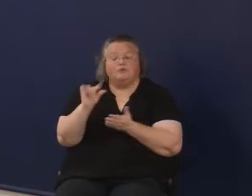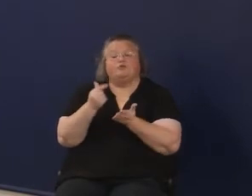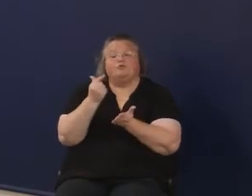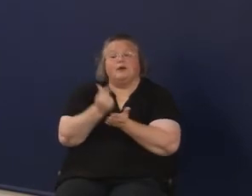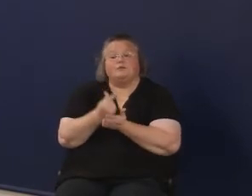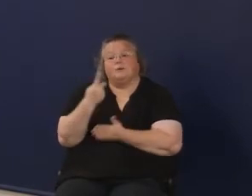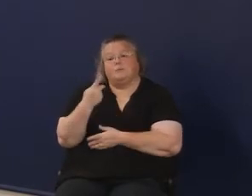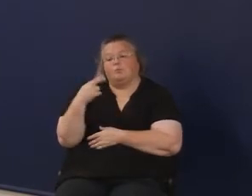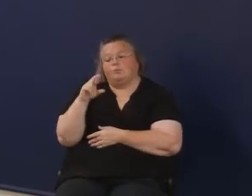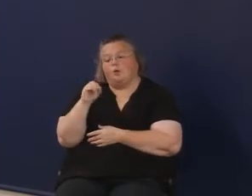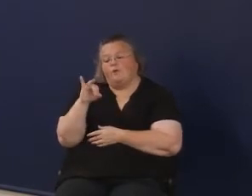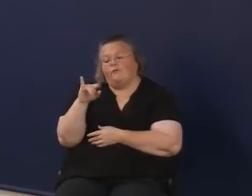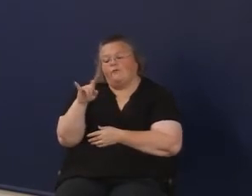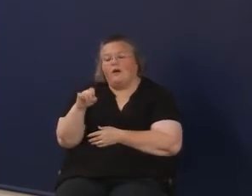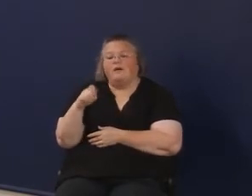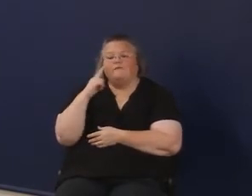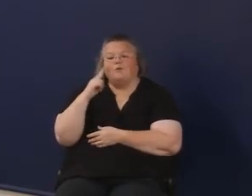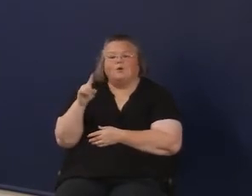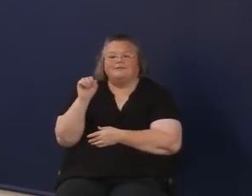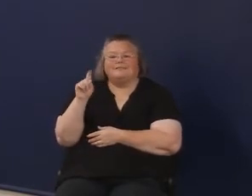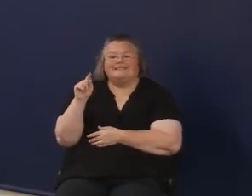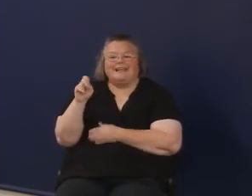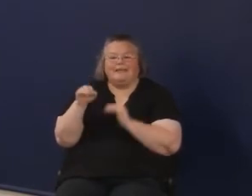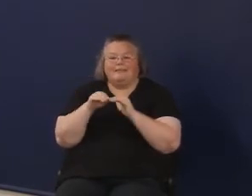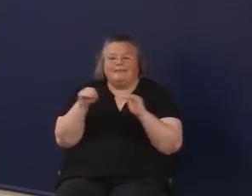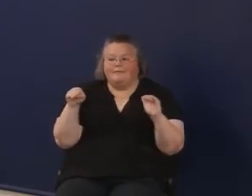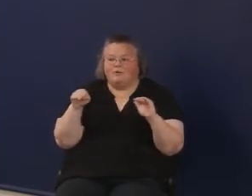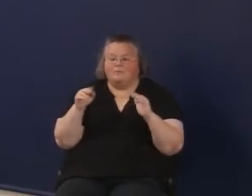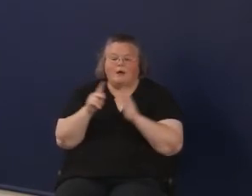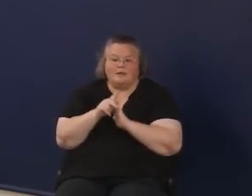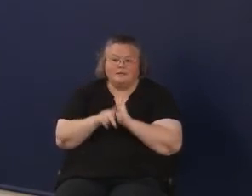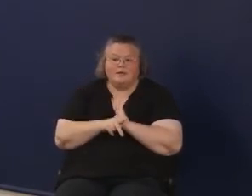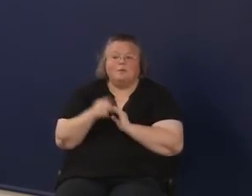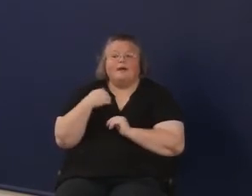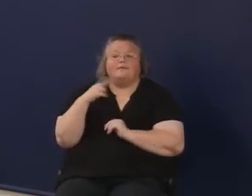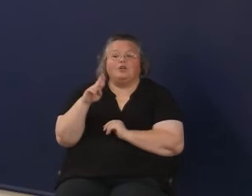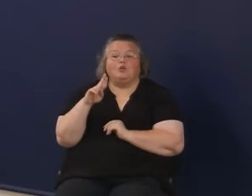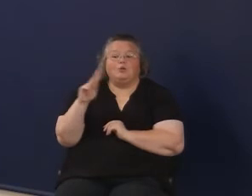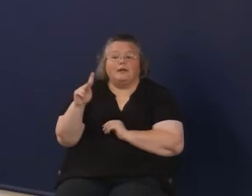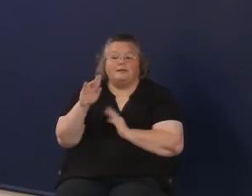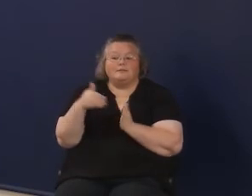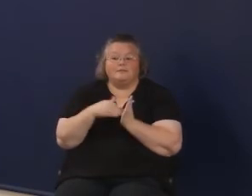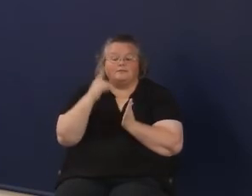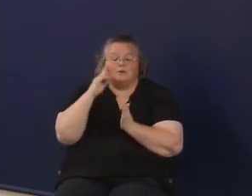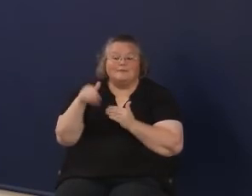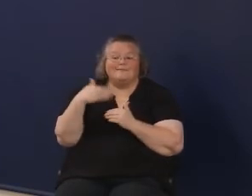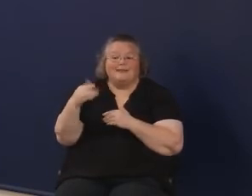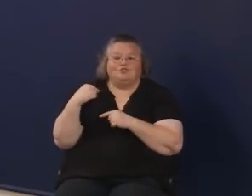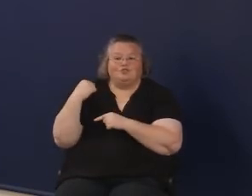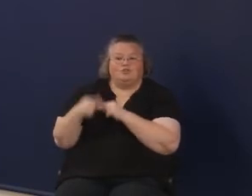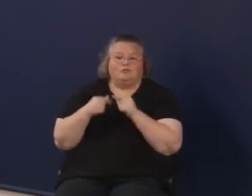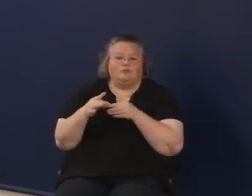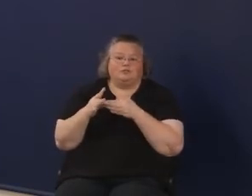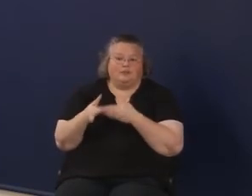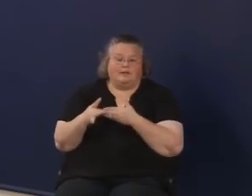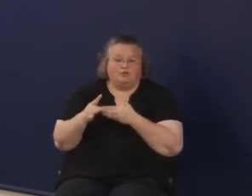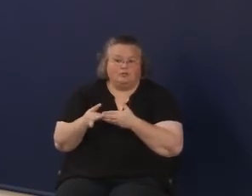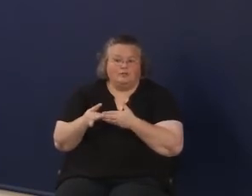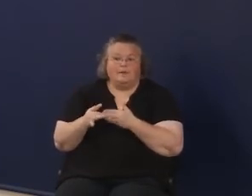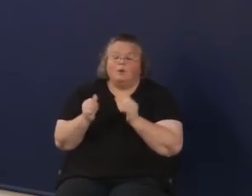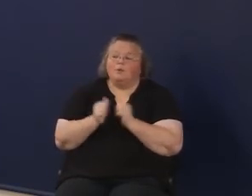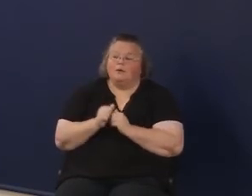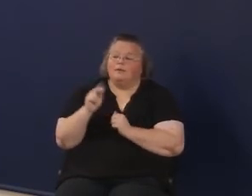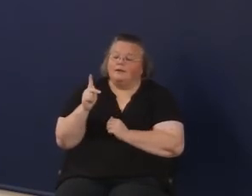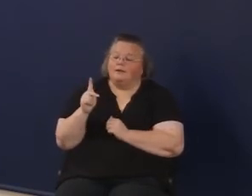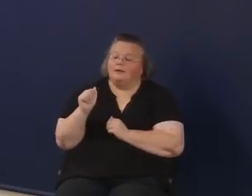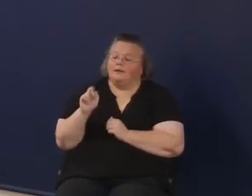Profiles at State Level Policy. We have the UK Center for Next Generation Leadership with Karen